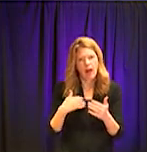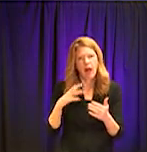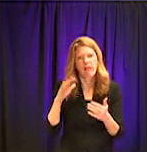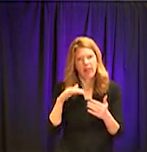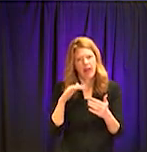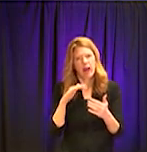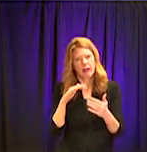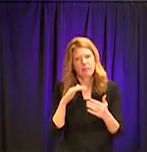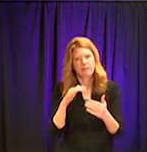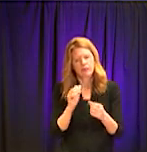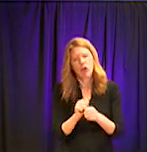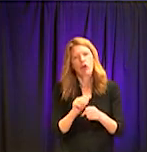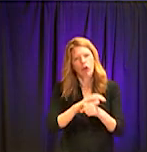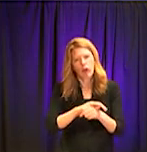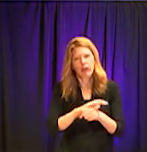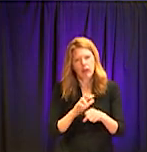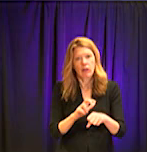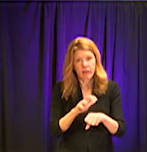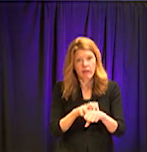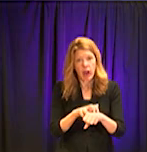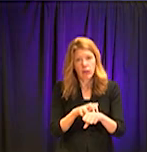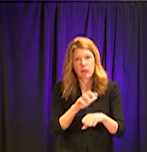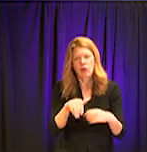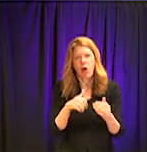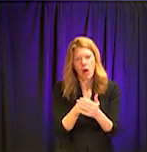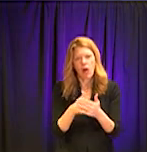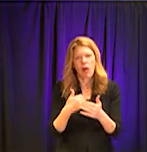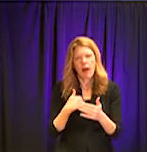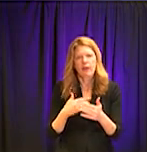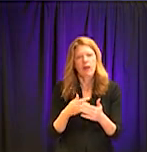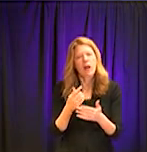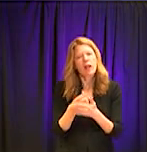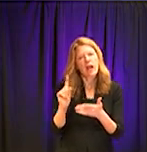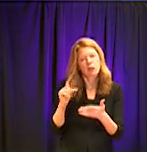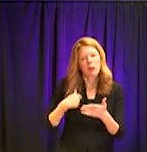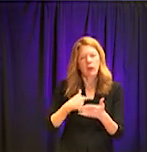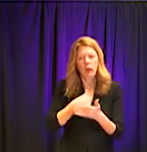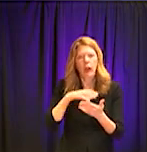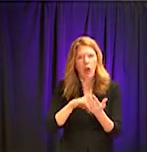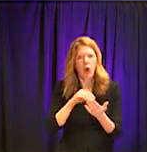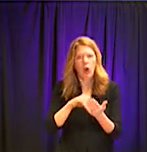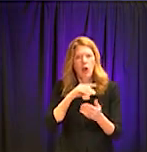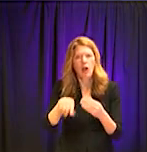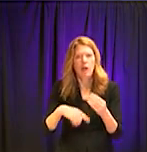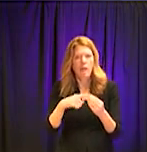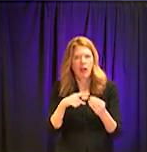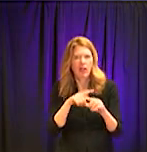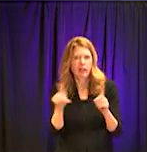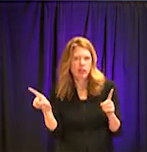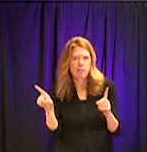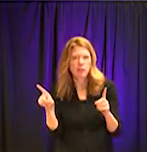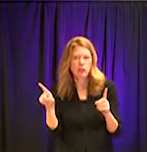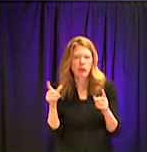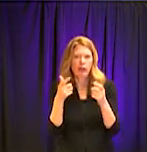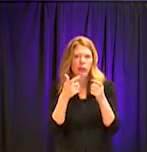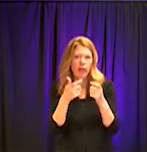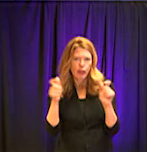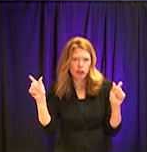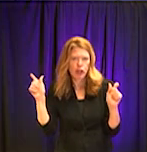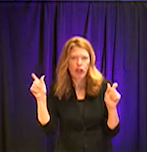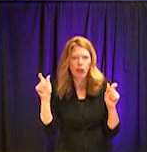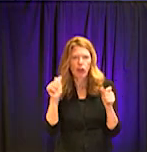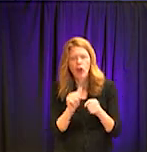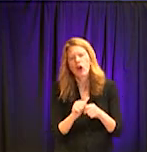piece straight and the difference between regular coronavirus and COVID-19. So let me talk about what's going on in Georgia.